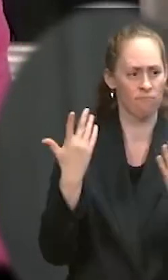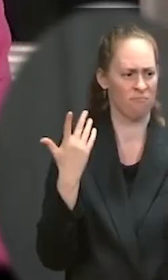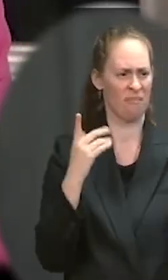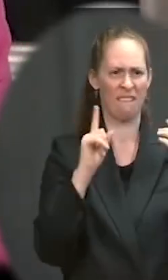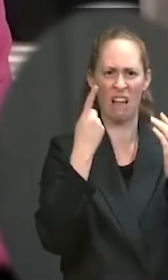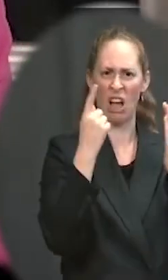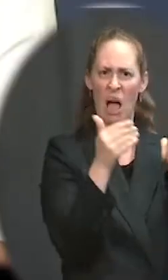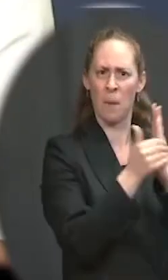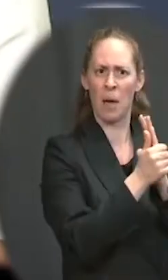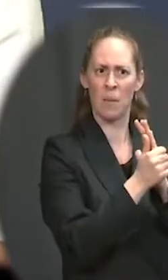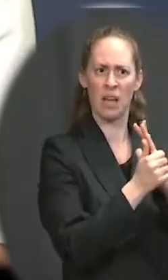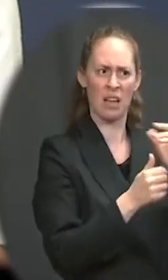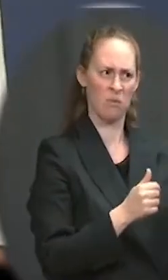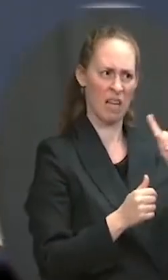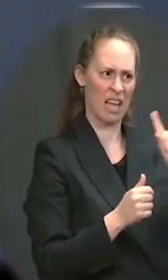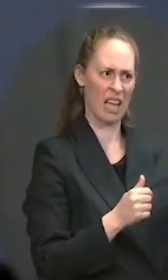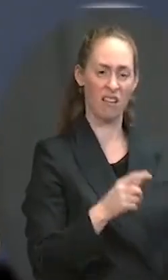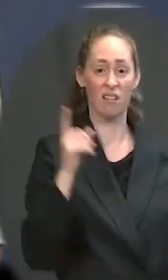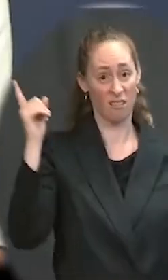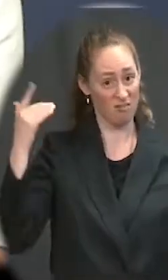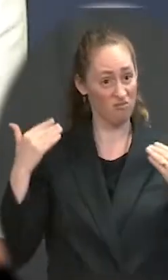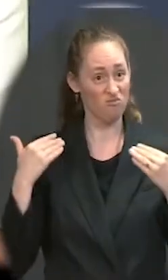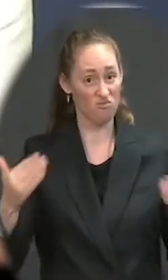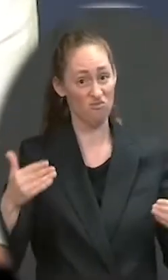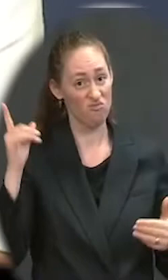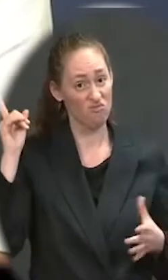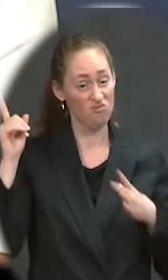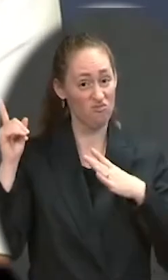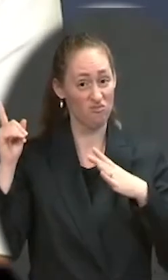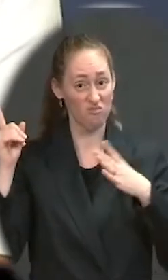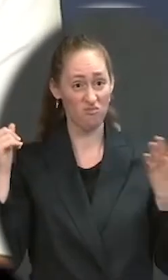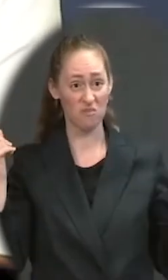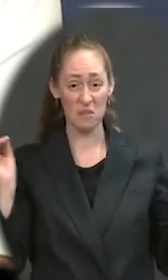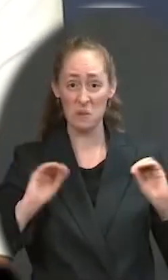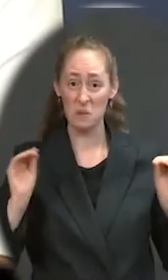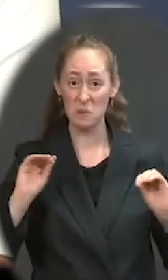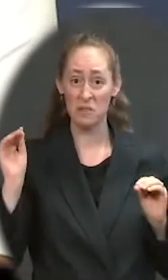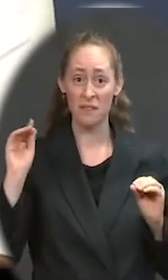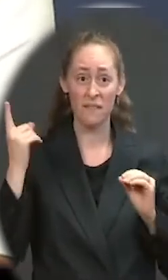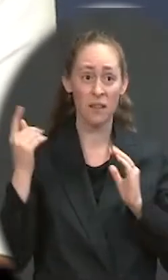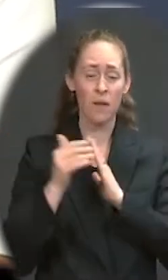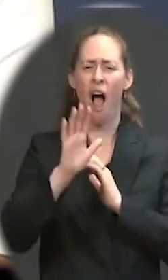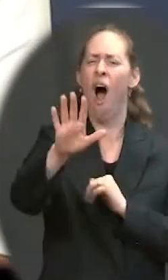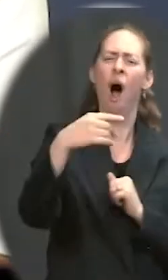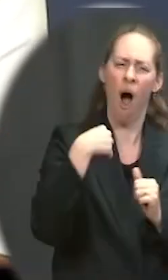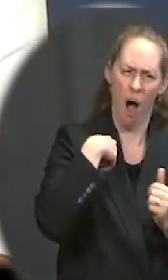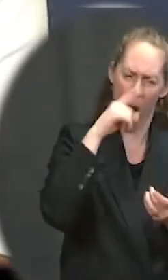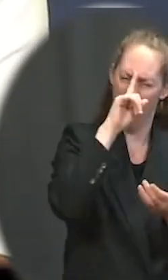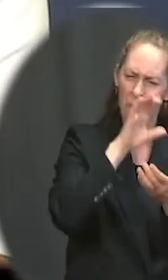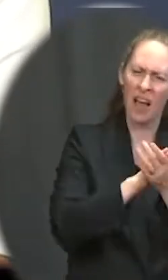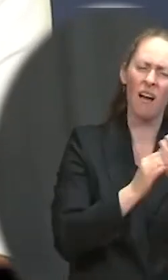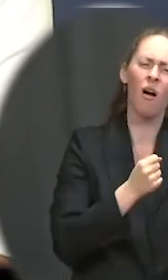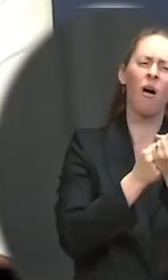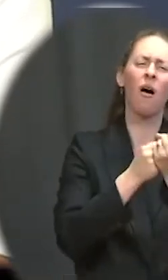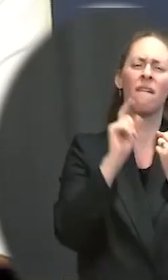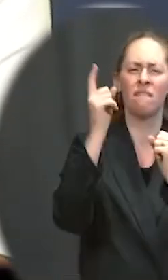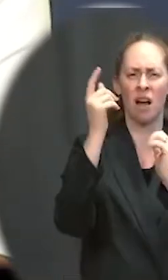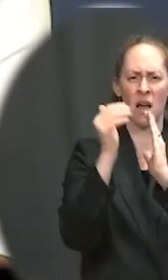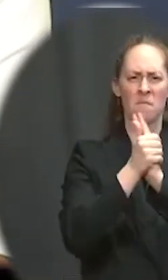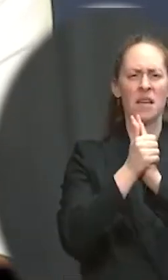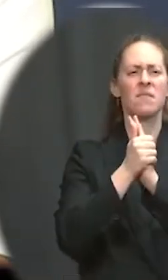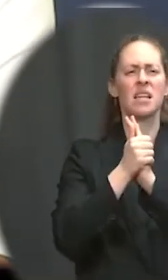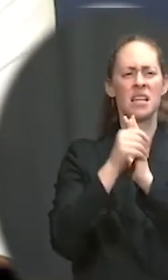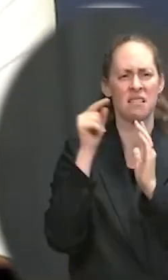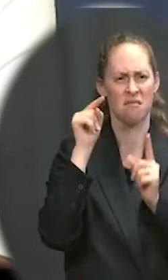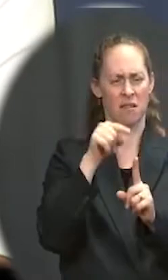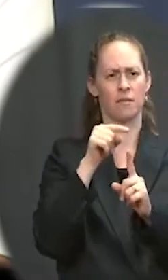that? Well, look, I think we are, of course, a believer in First Amendment rights. I think what the decisions are that the social media platforms need to make